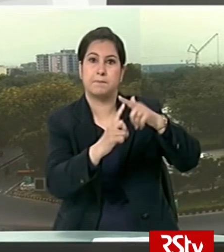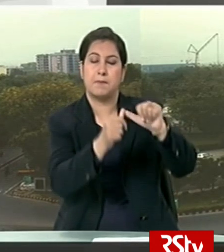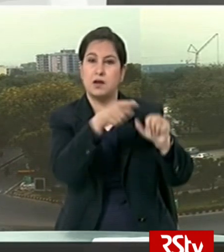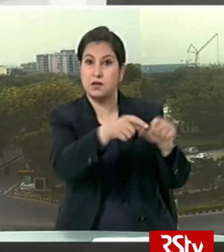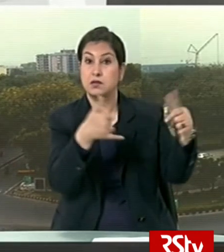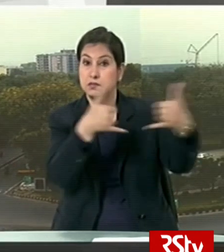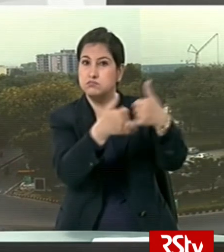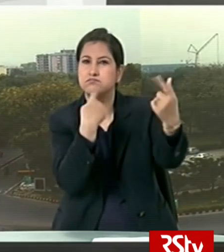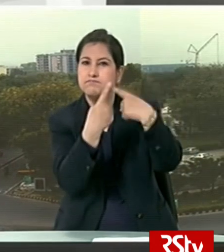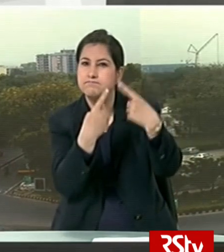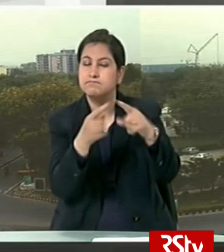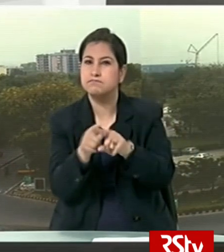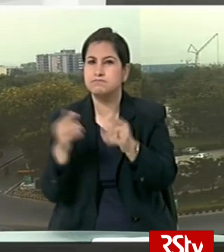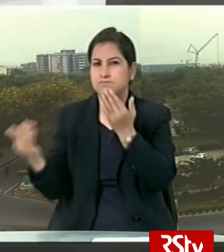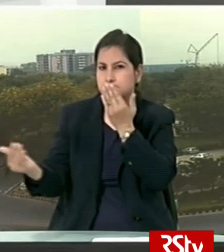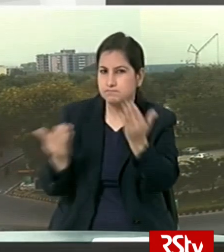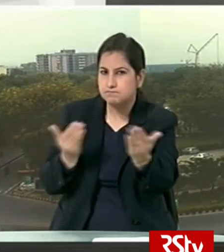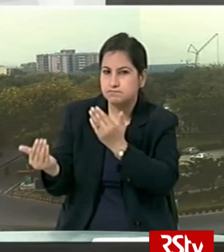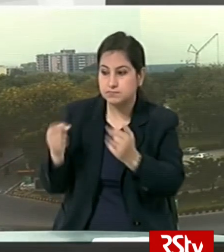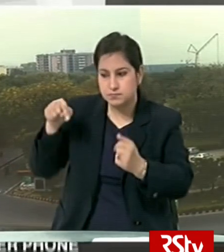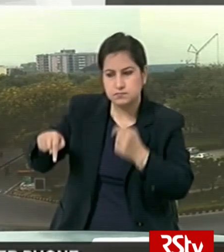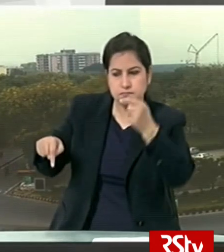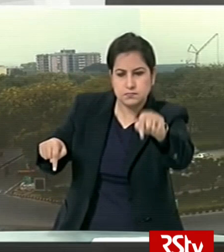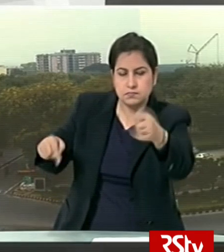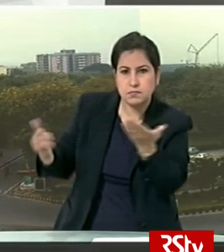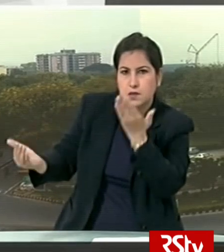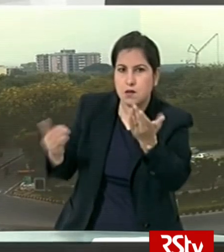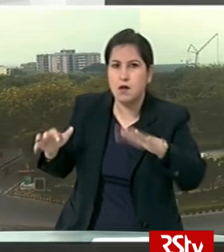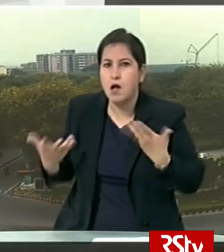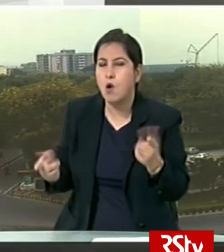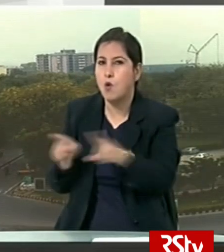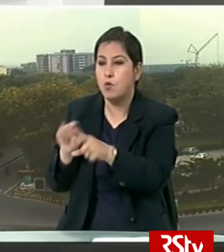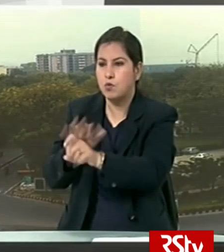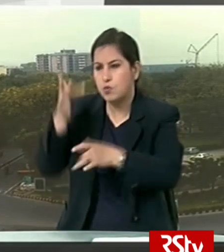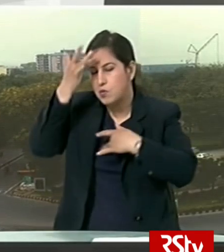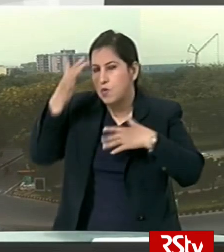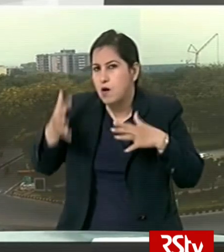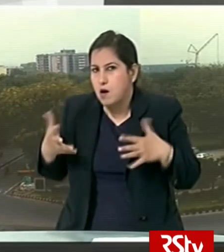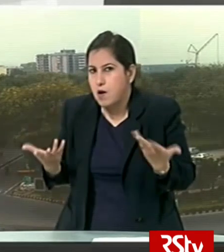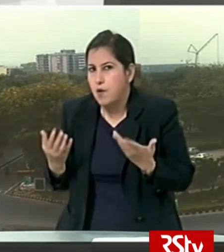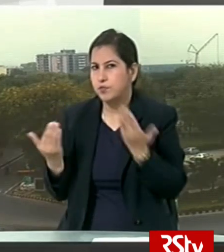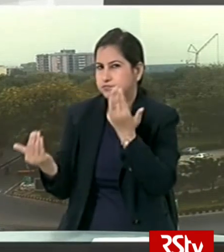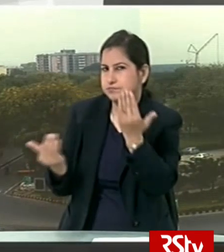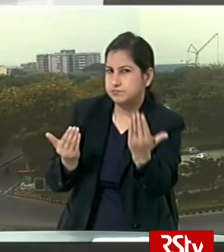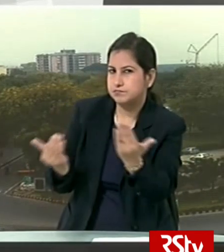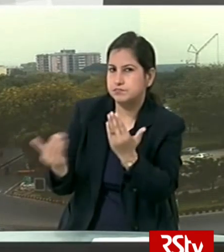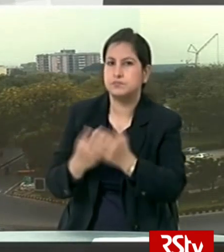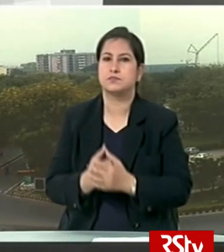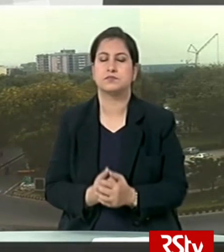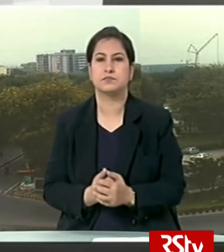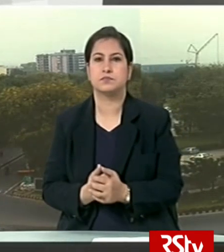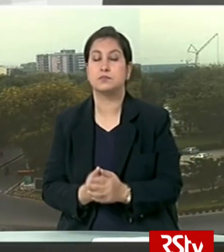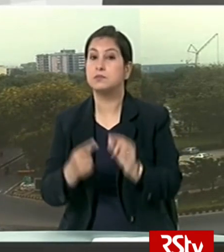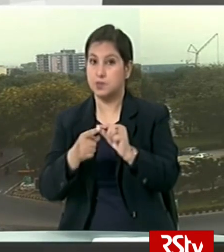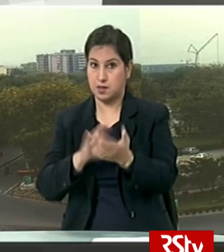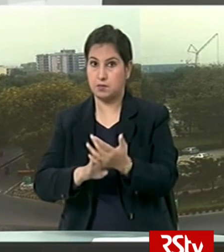the leaders compared notes on the steps taken in the two countries to tackle the COVID-19 situation